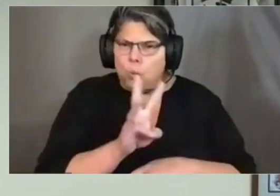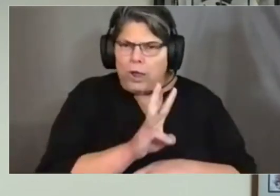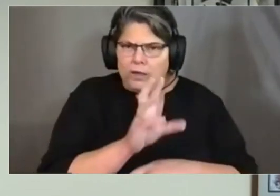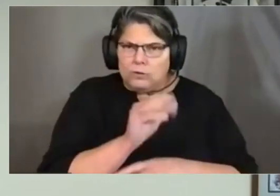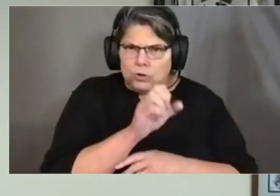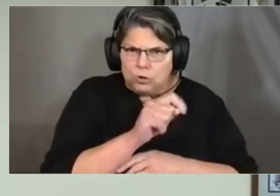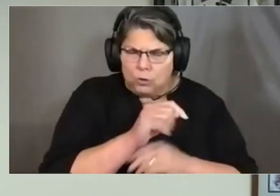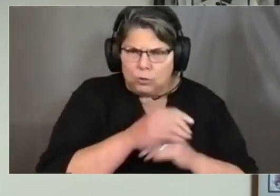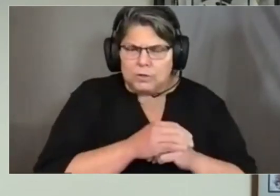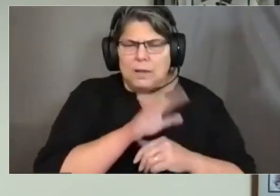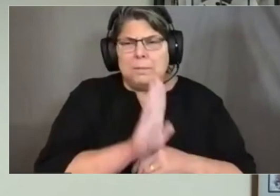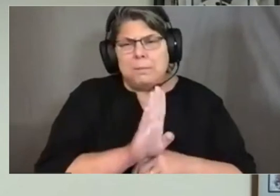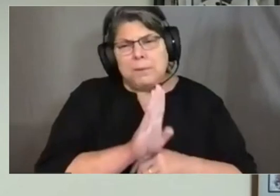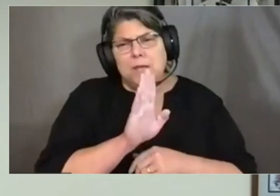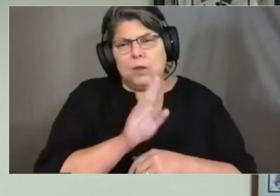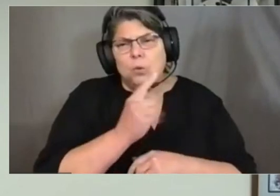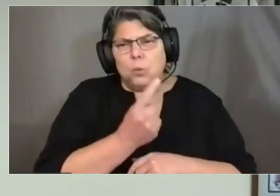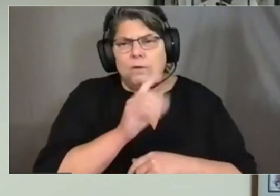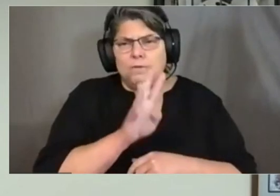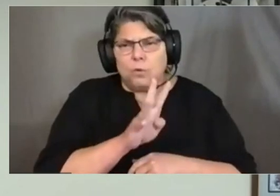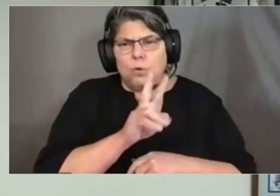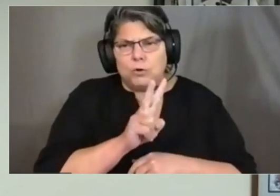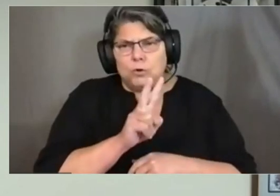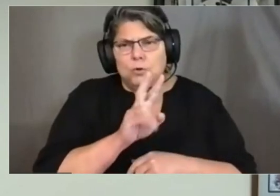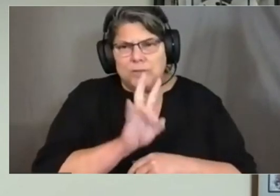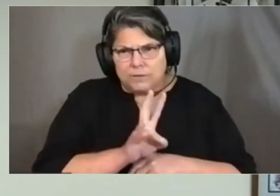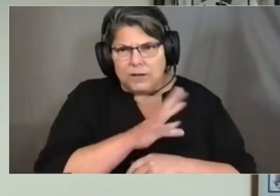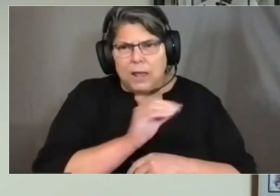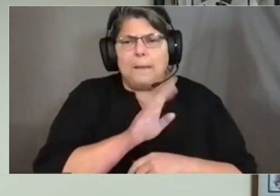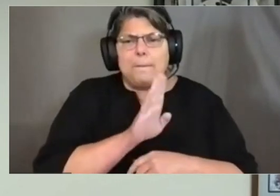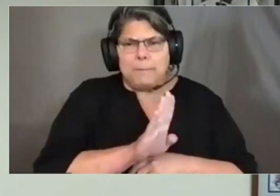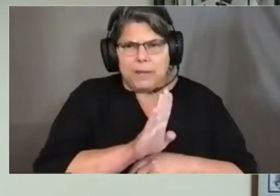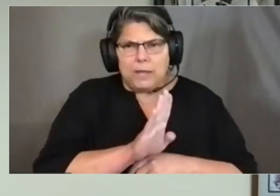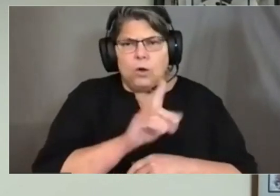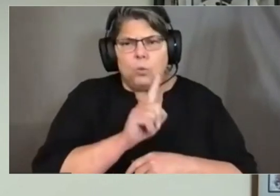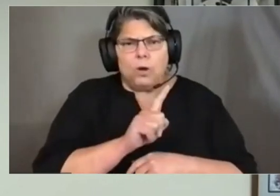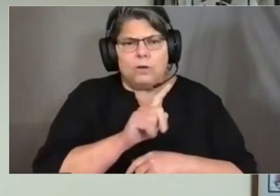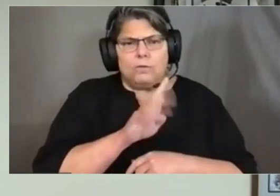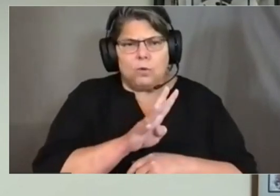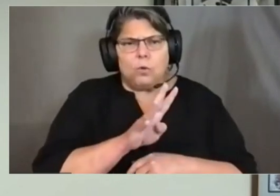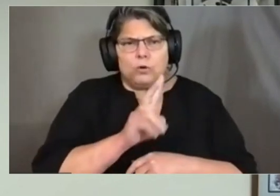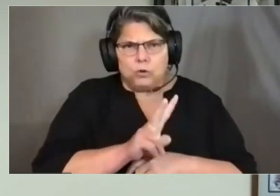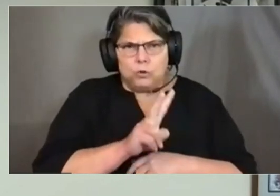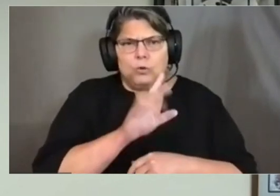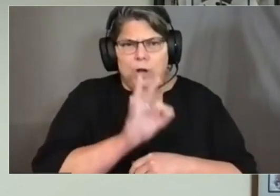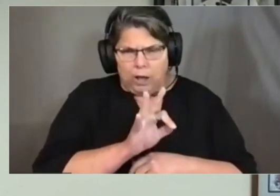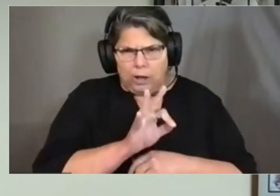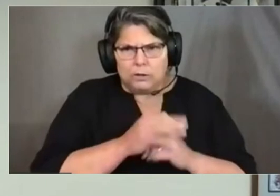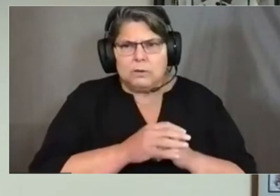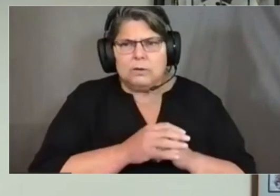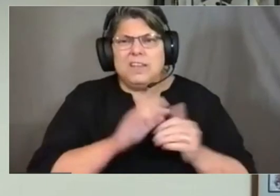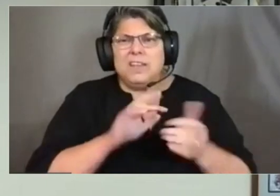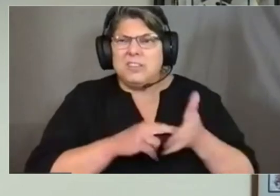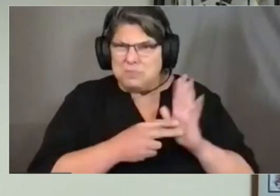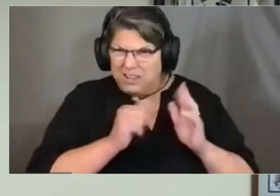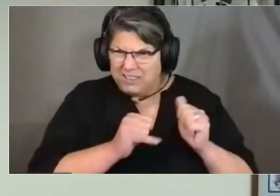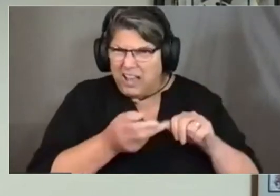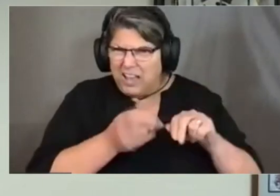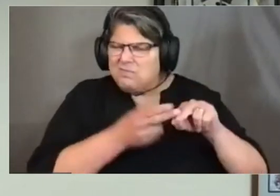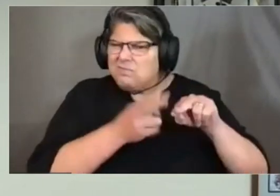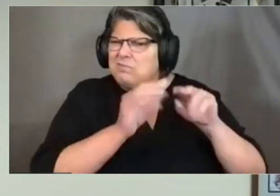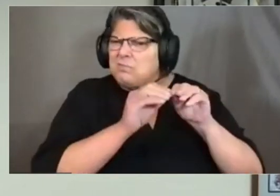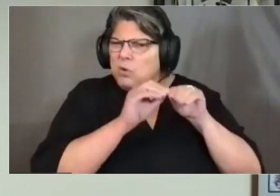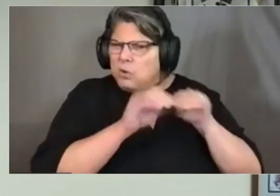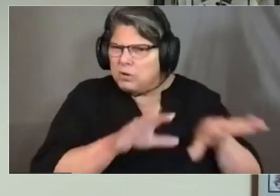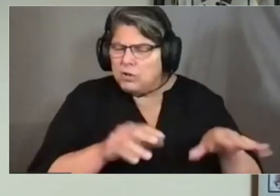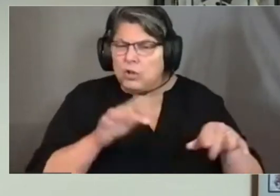.1.427 and B.1.429, which has a 20% increased transmission. There were two in early January